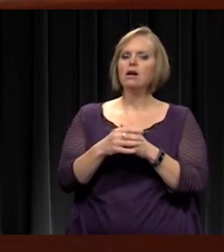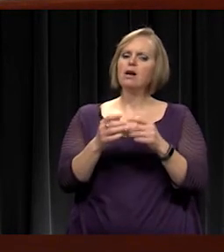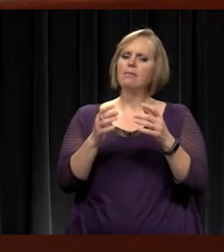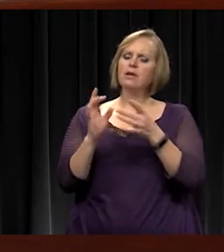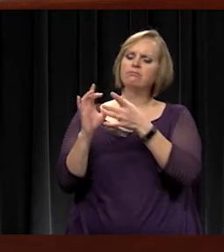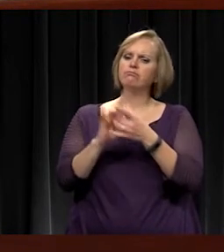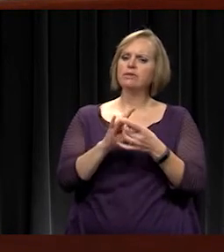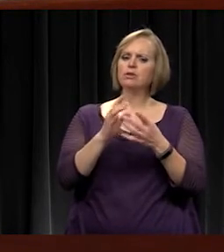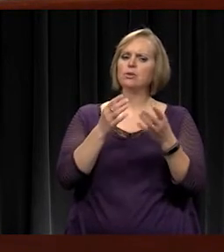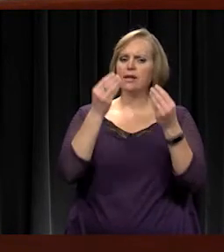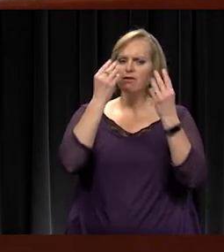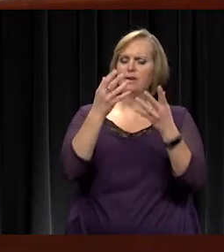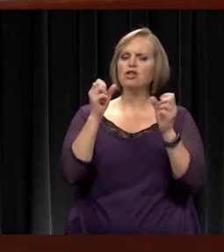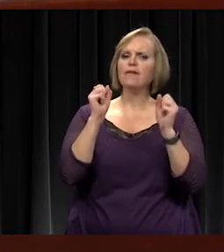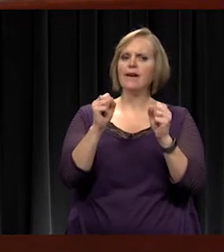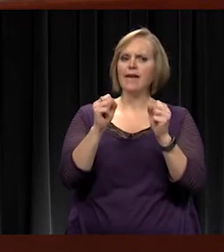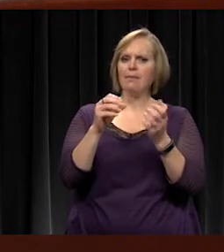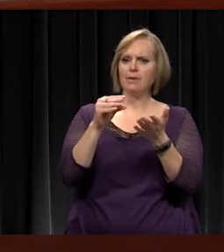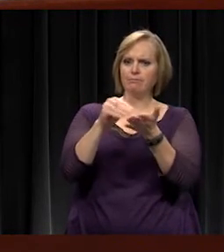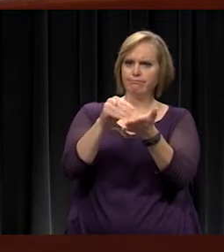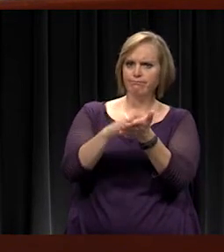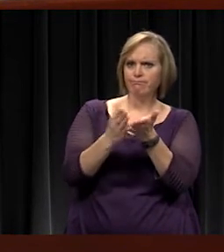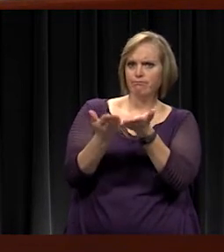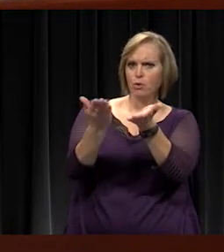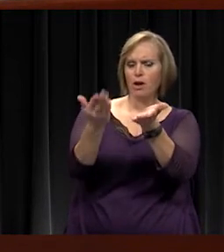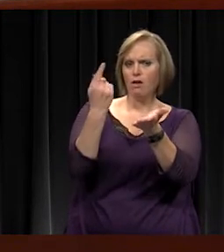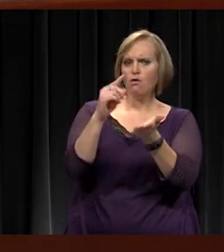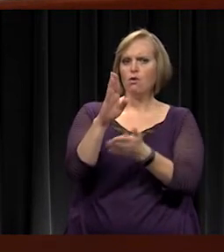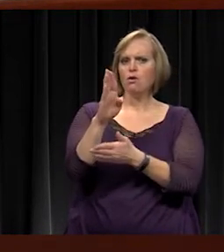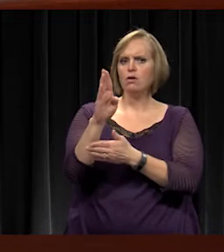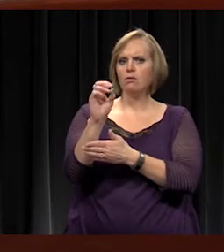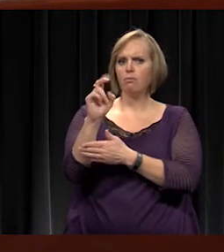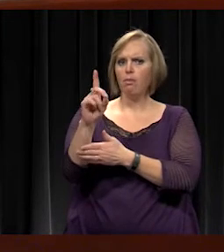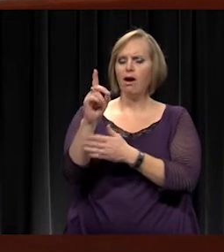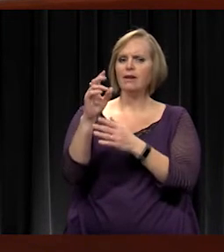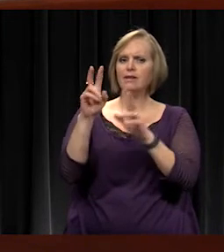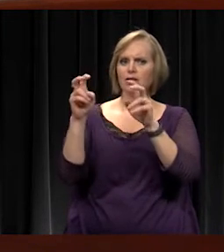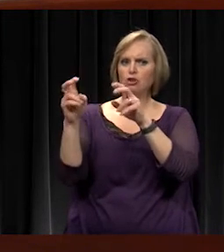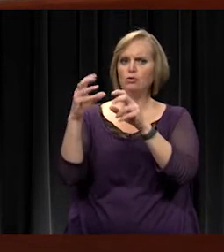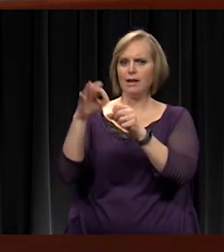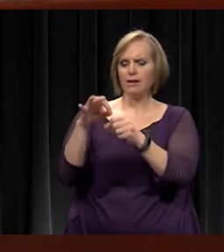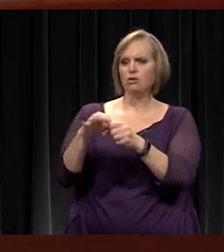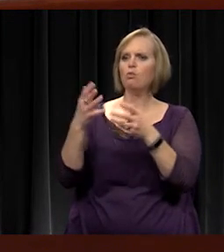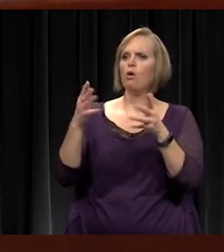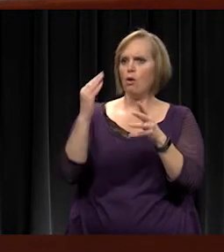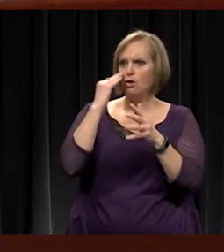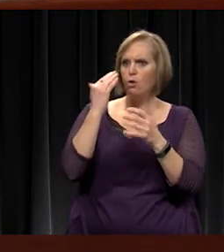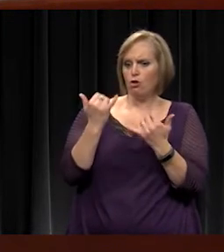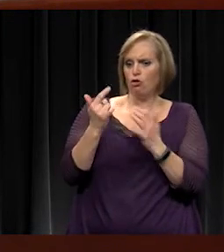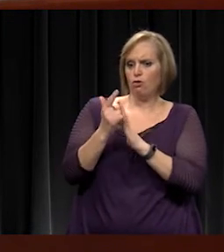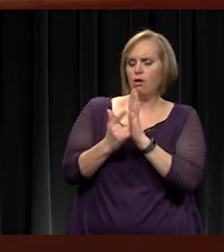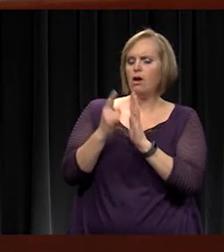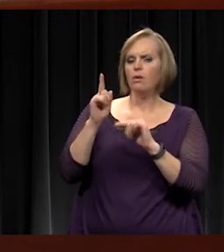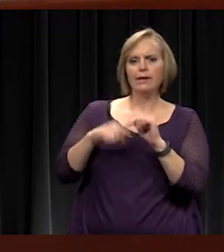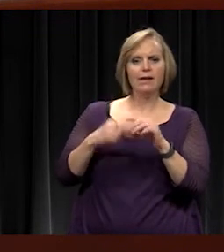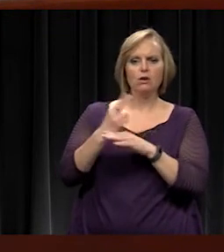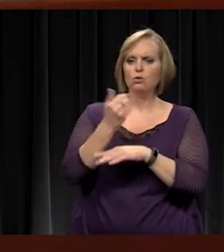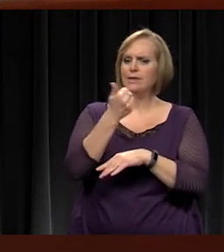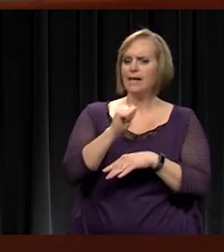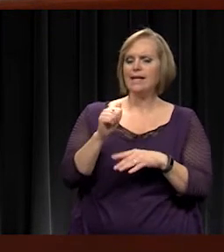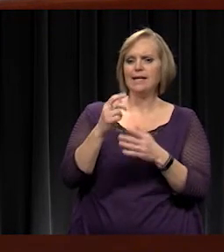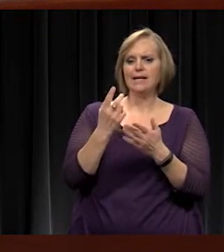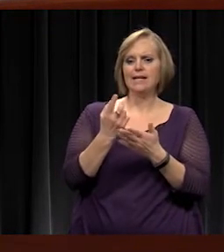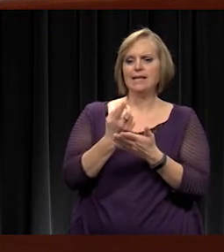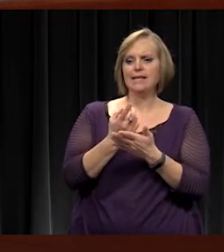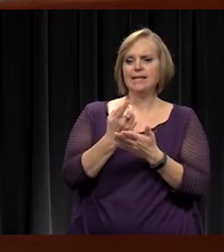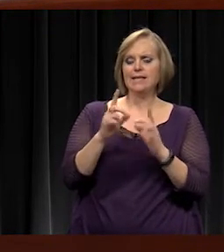on bond issues and elections. We already know under current statute that we cannot use any of our district equipment,